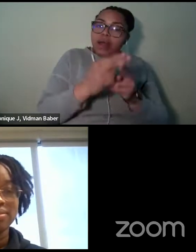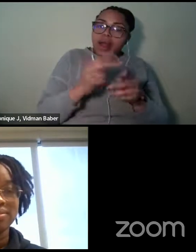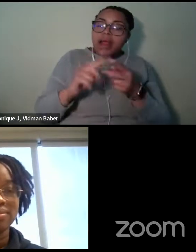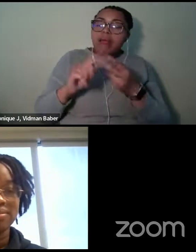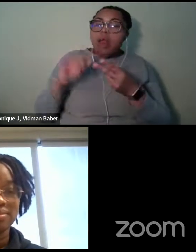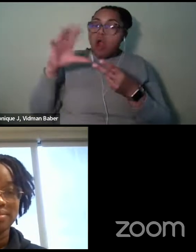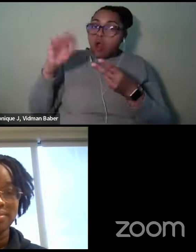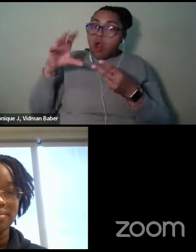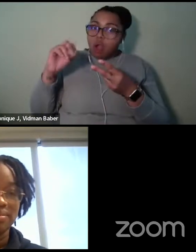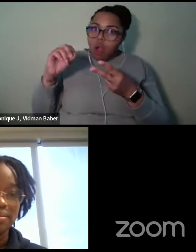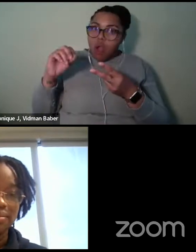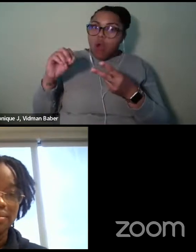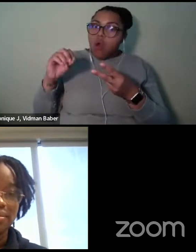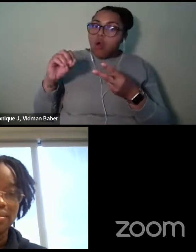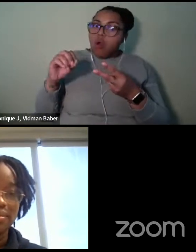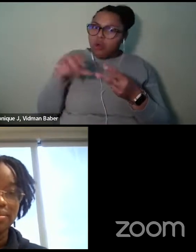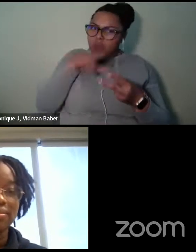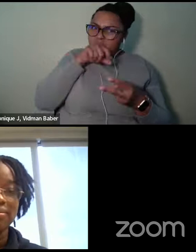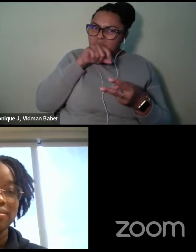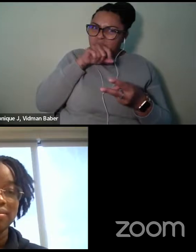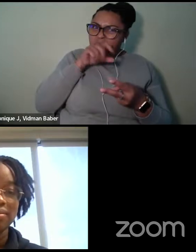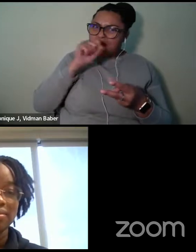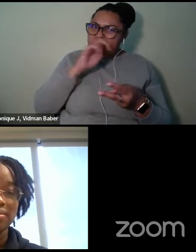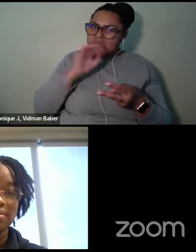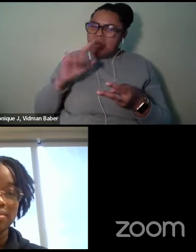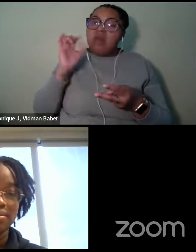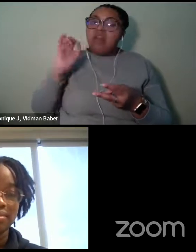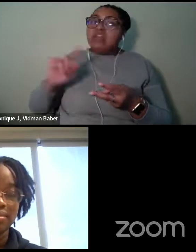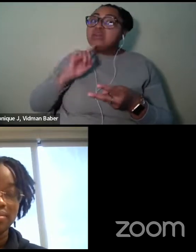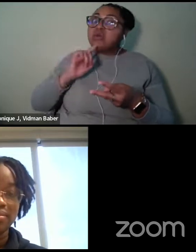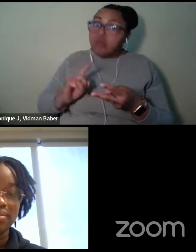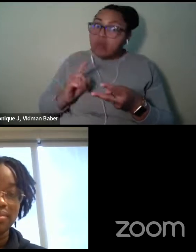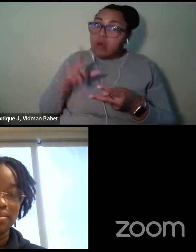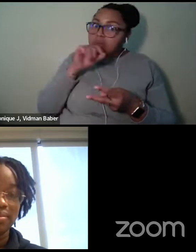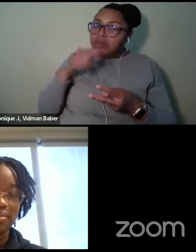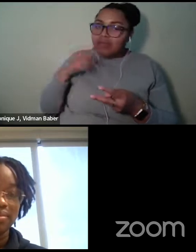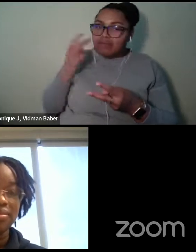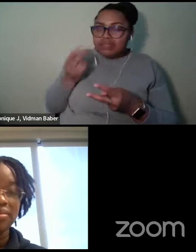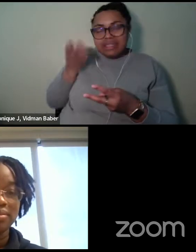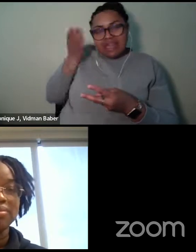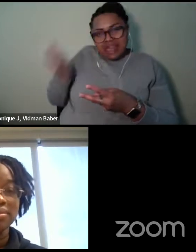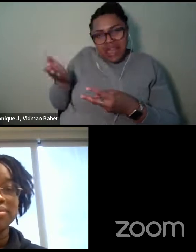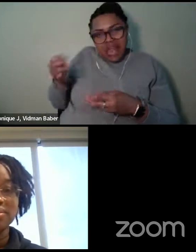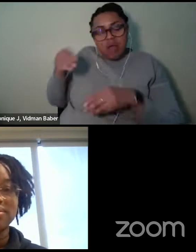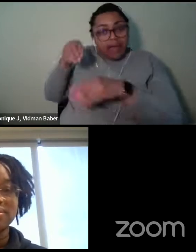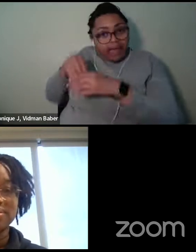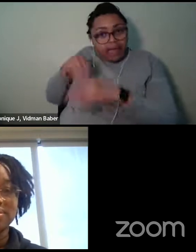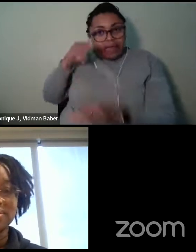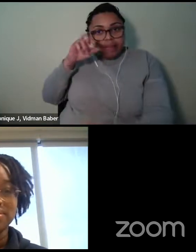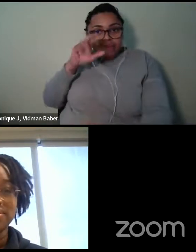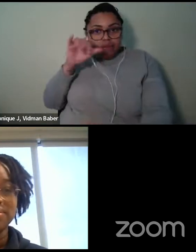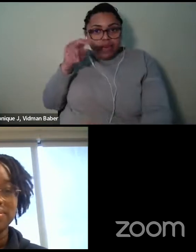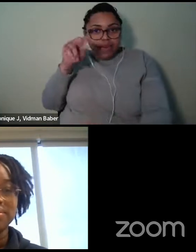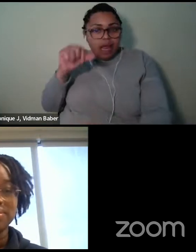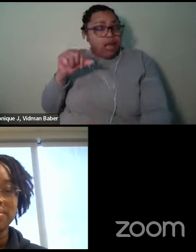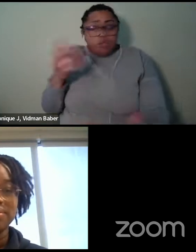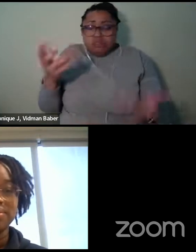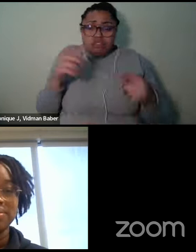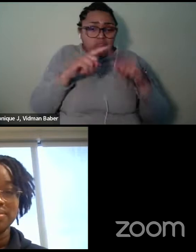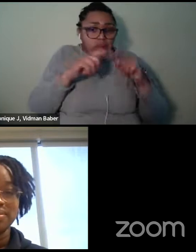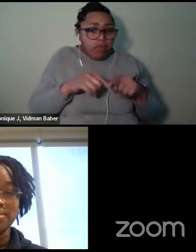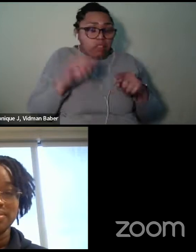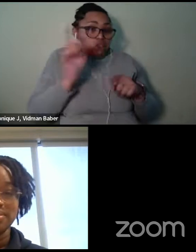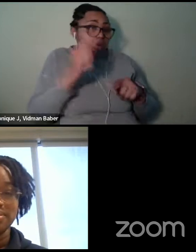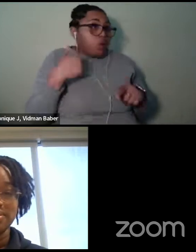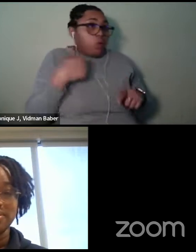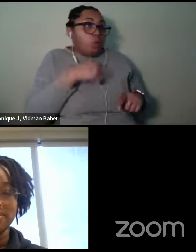see, uh, in the marina that, uh, there. So yeah, I mean, it's wherever we are with the boat and water. That's,